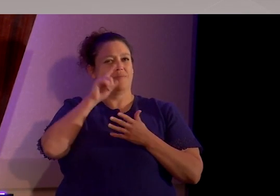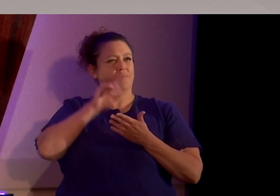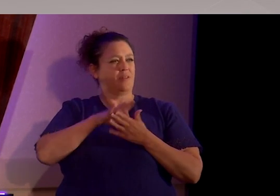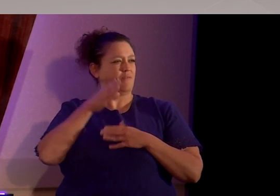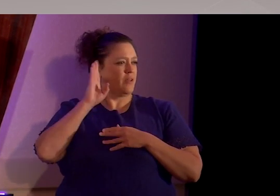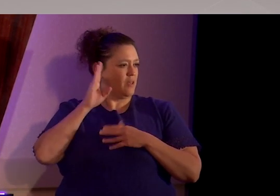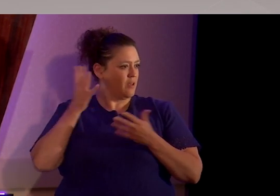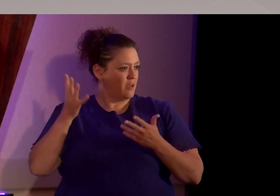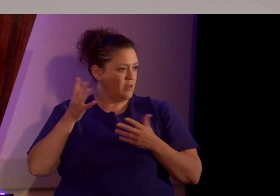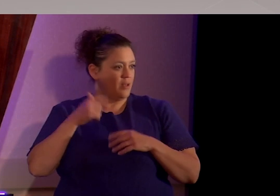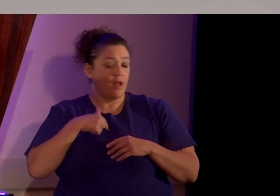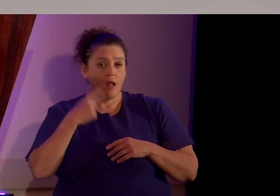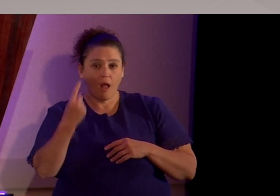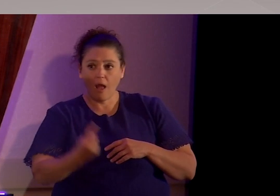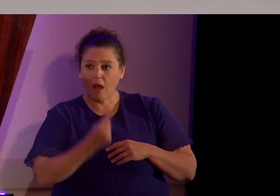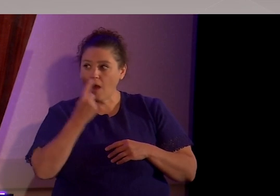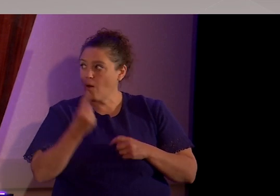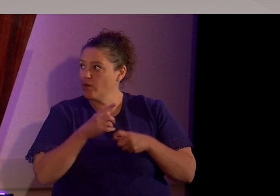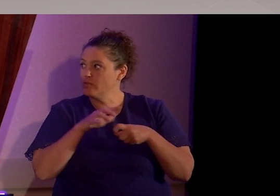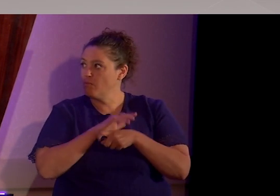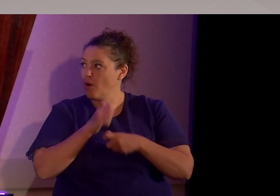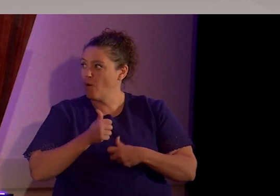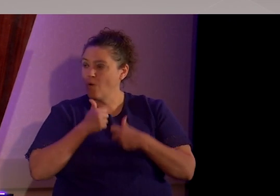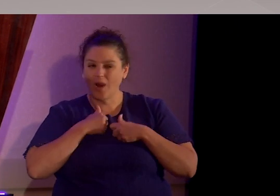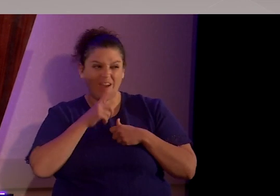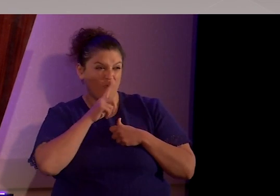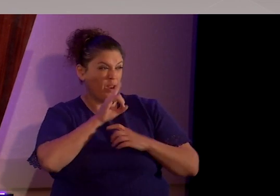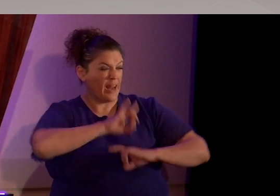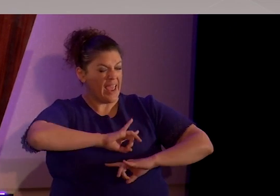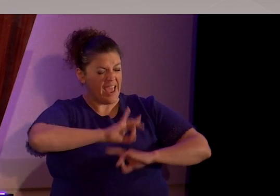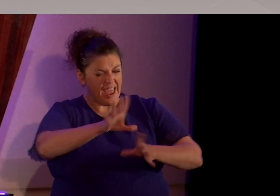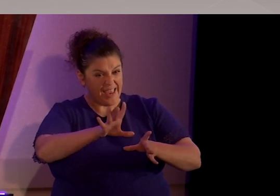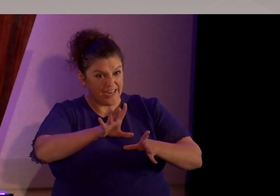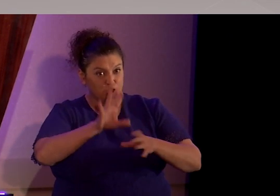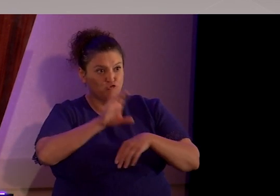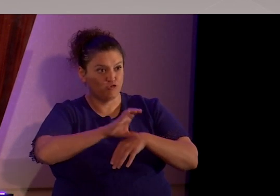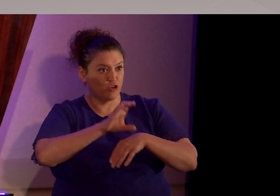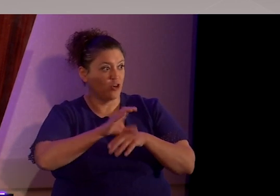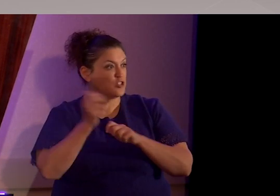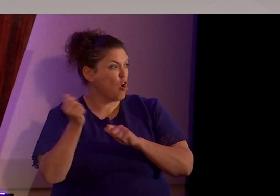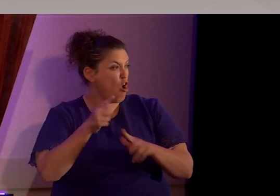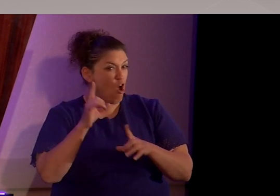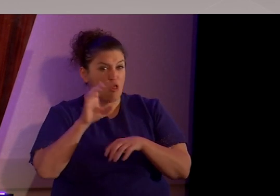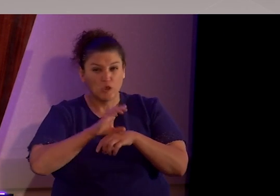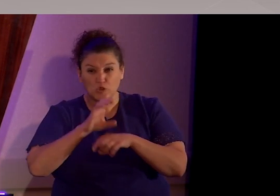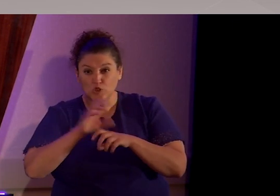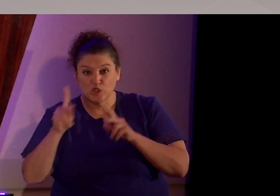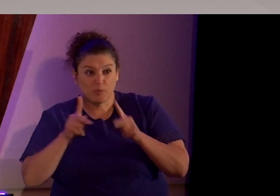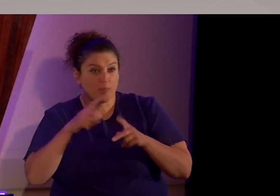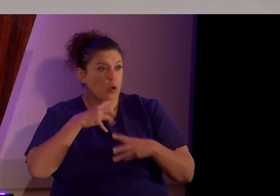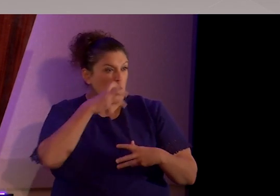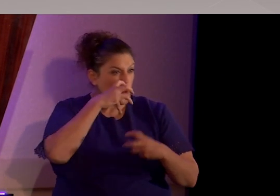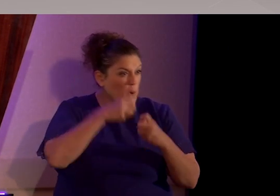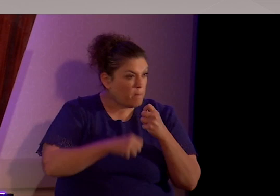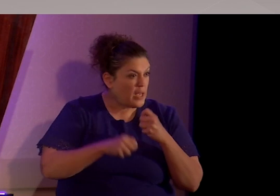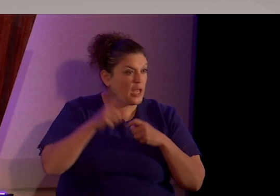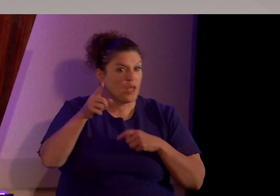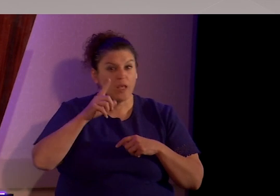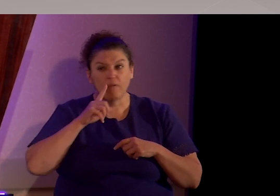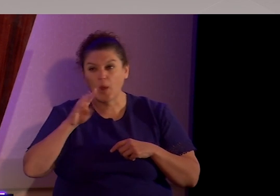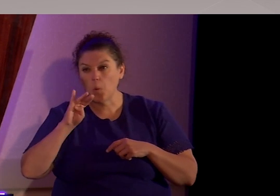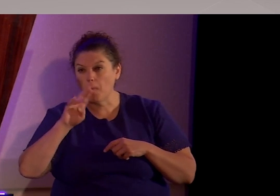I always, all my life, really hated church, and all the church people. They were mean and bullies, and